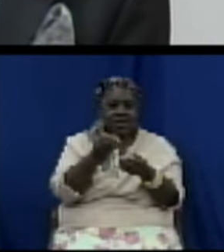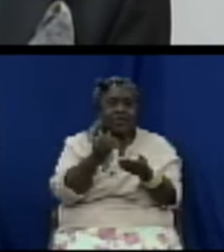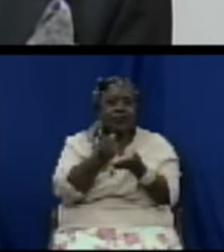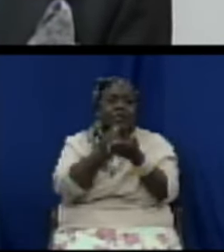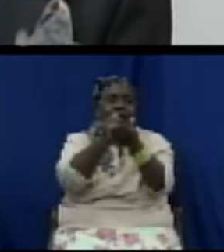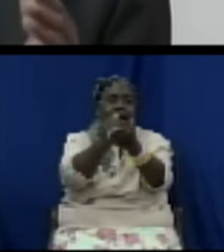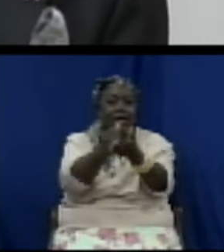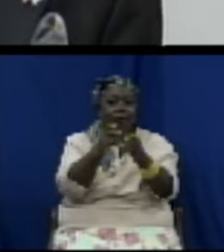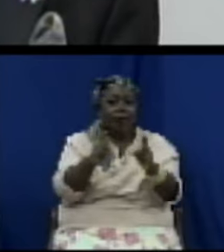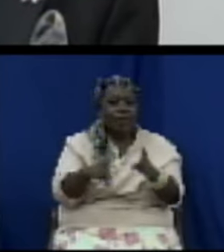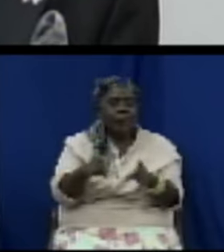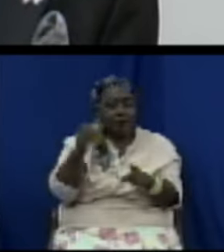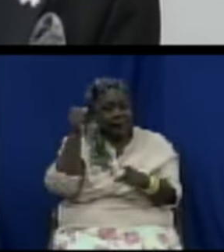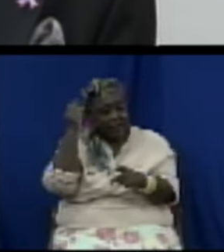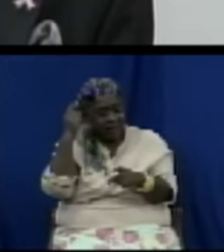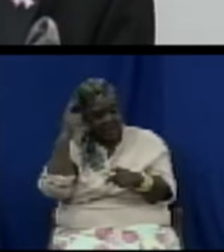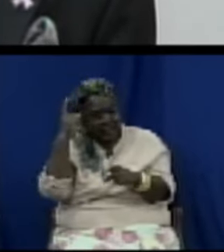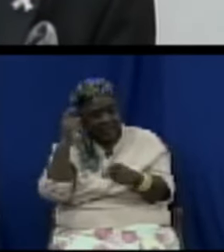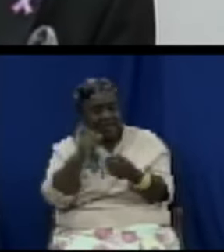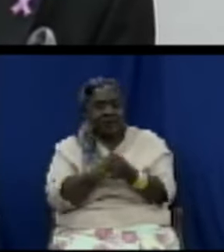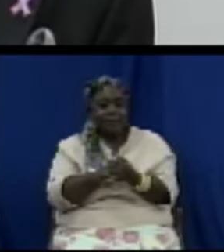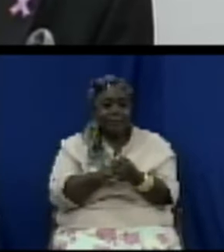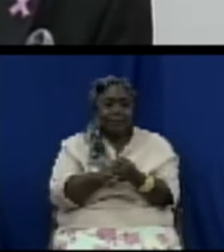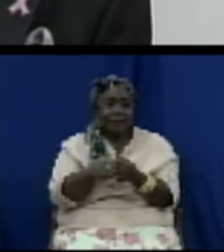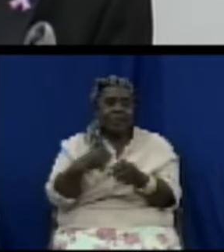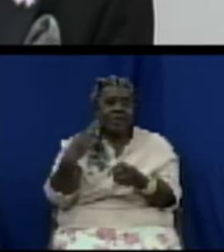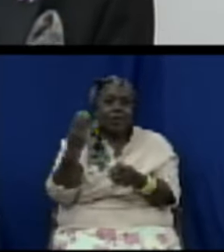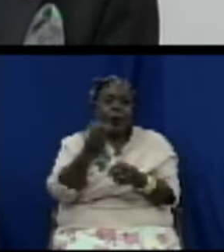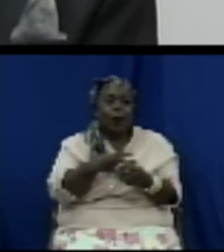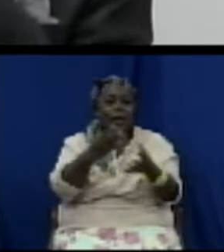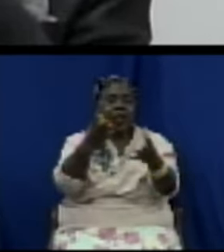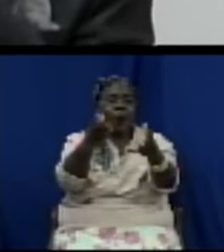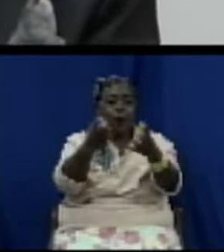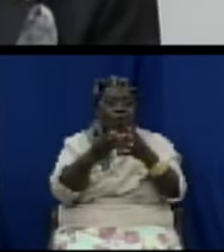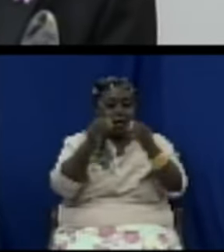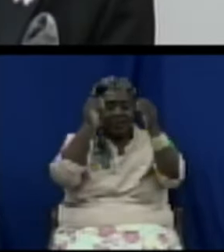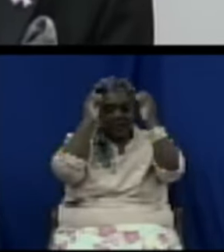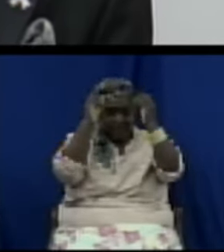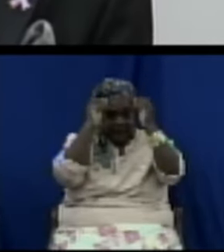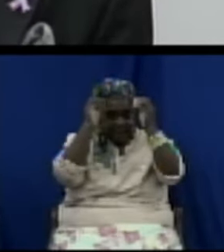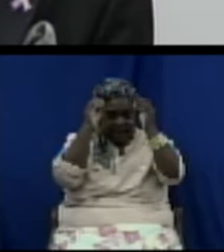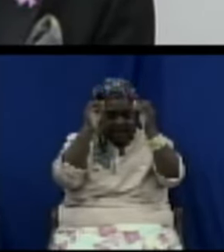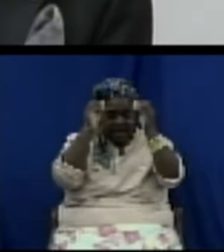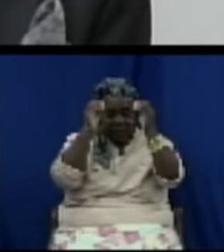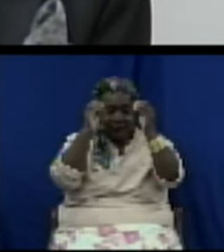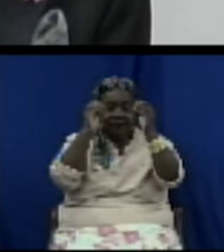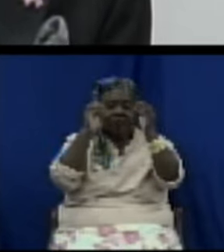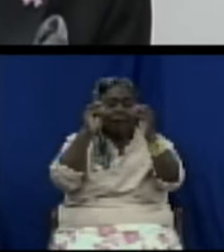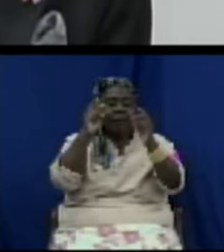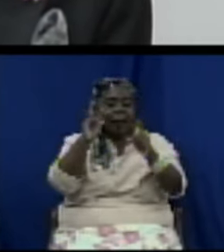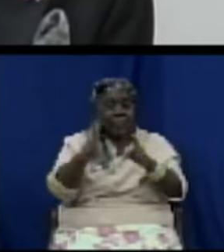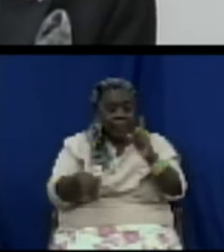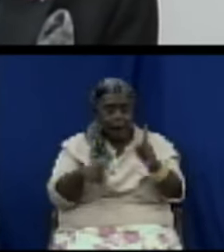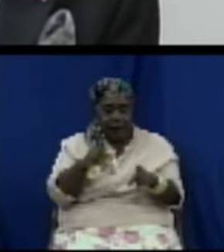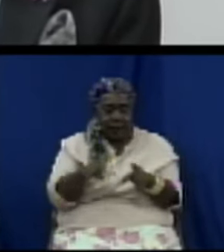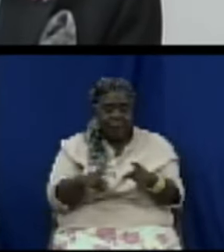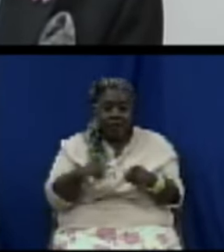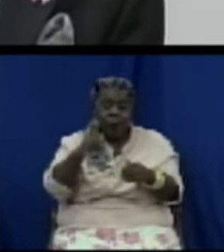we are determined to ensure that the consuming public is educated